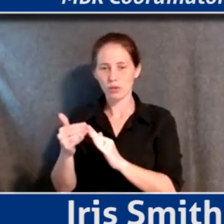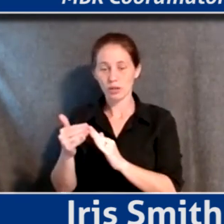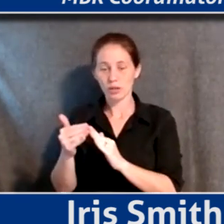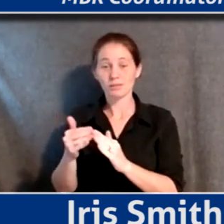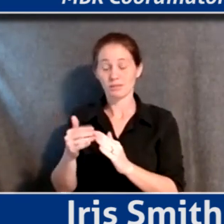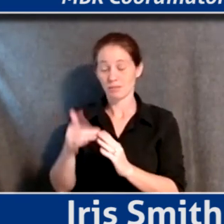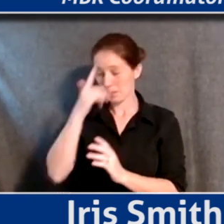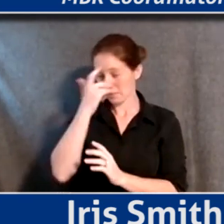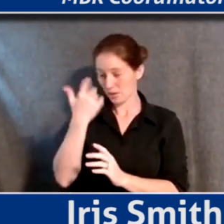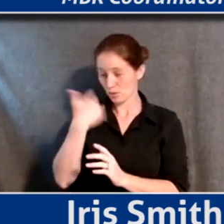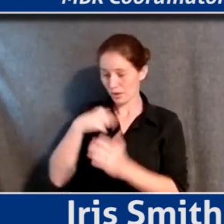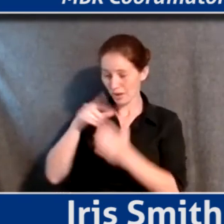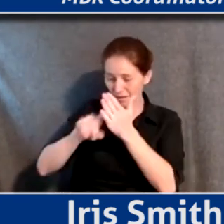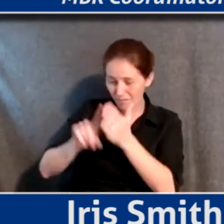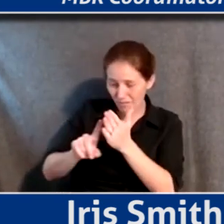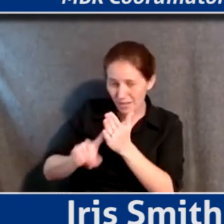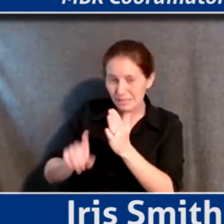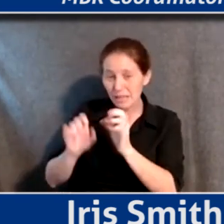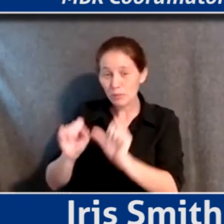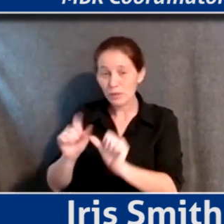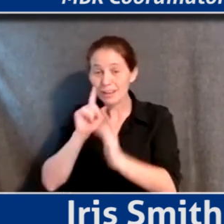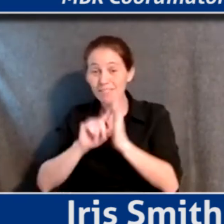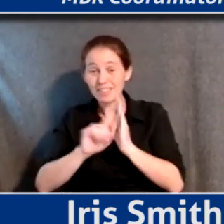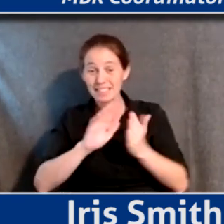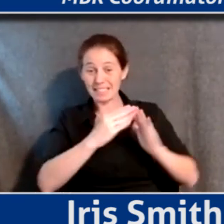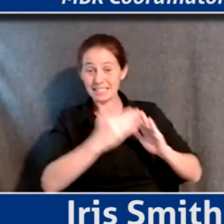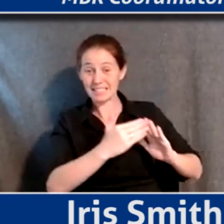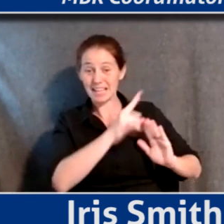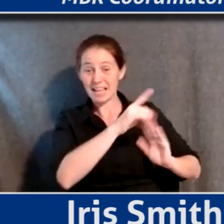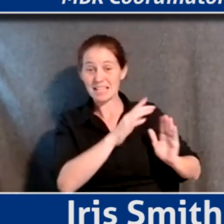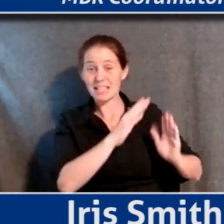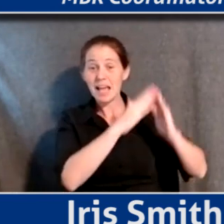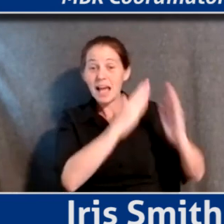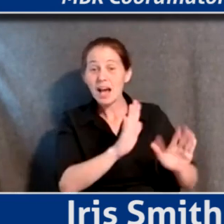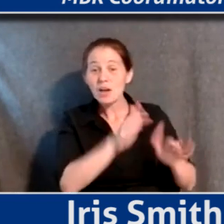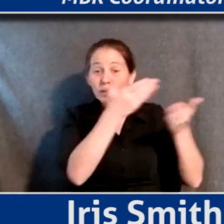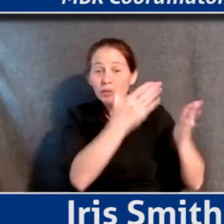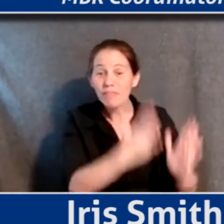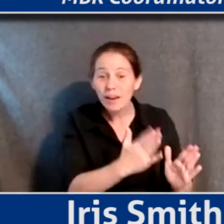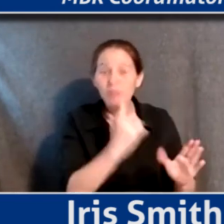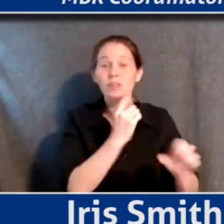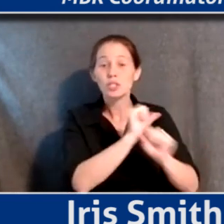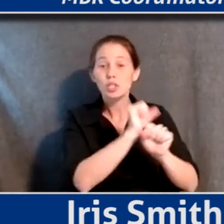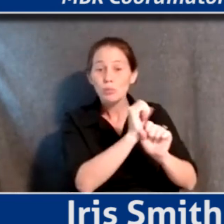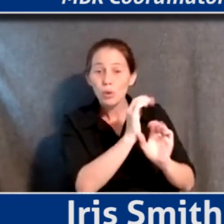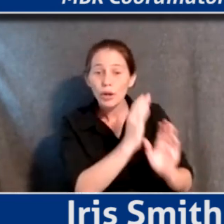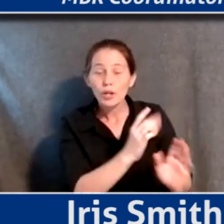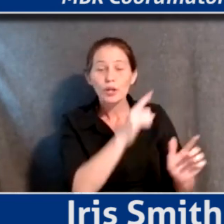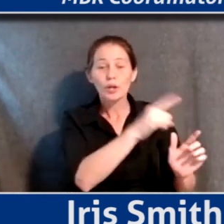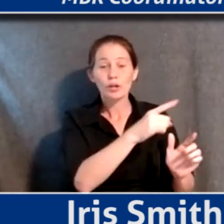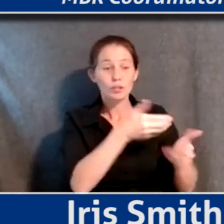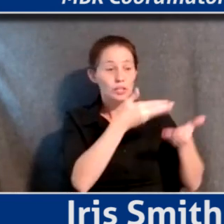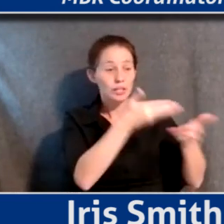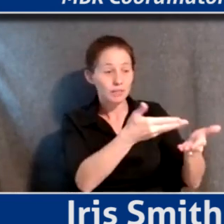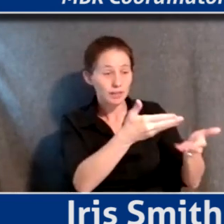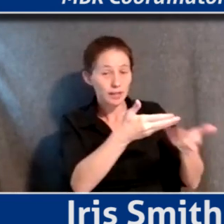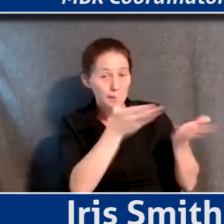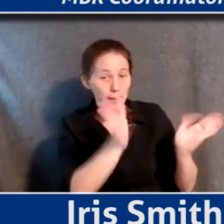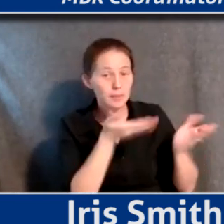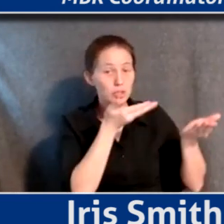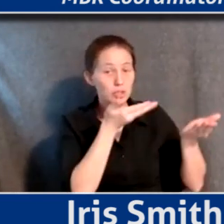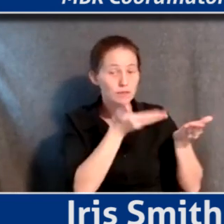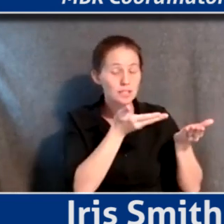because we investigate and we can investigate the city as a housing provider, as an employer, as delivering public accommodations and services,